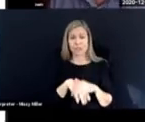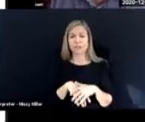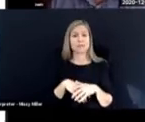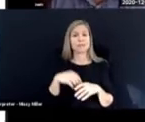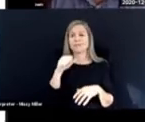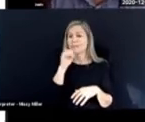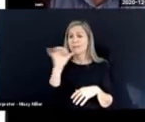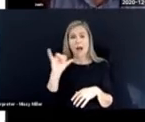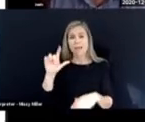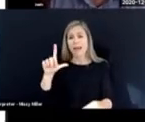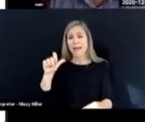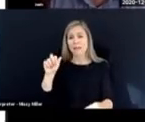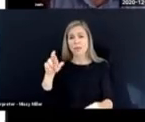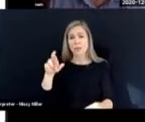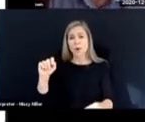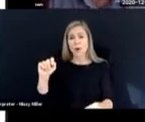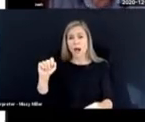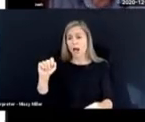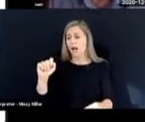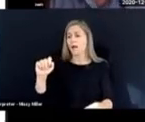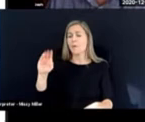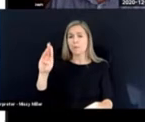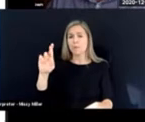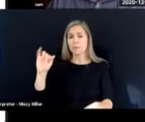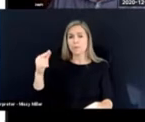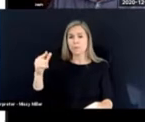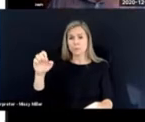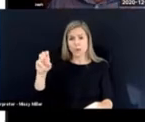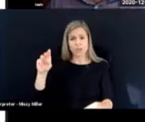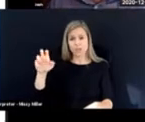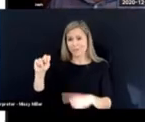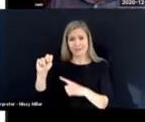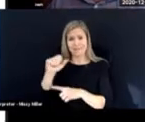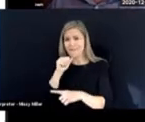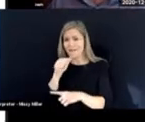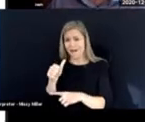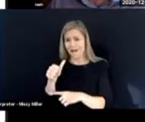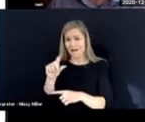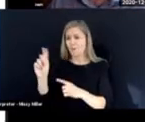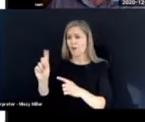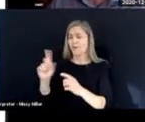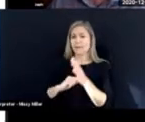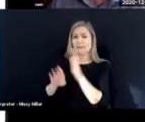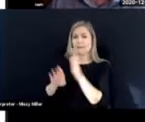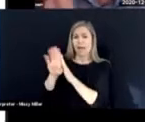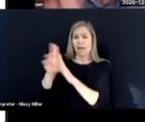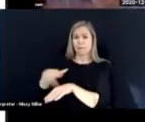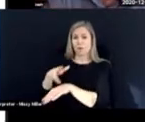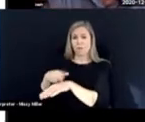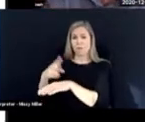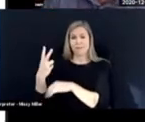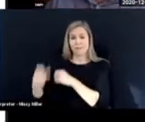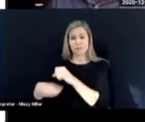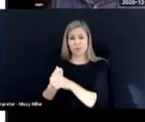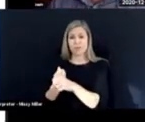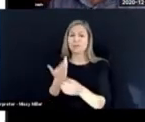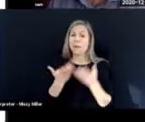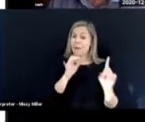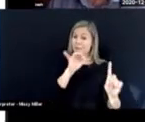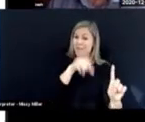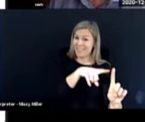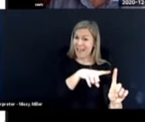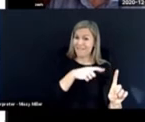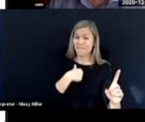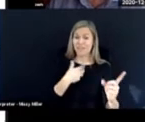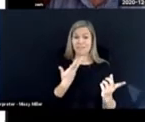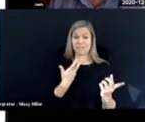longer are they like Laura Bridgman, developing perfectly normally for the first two years. They might be like this